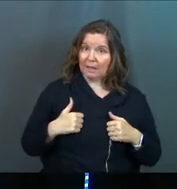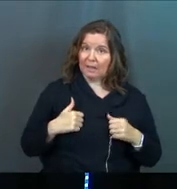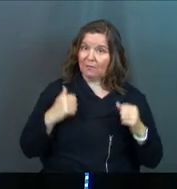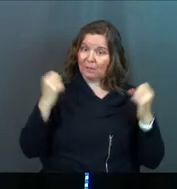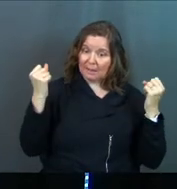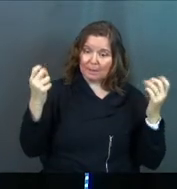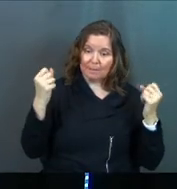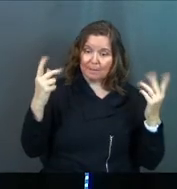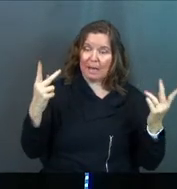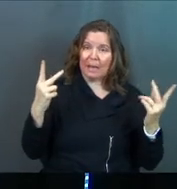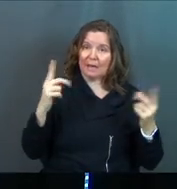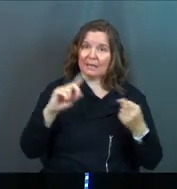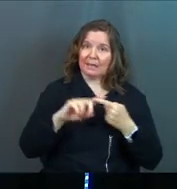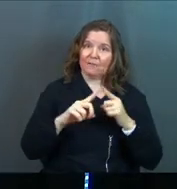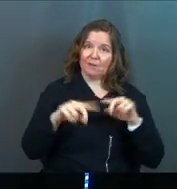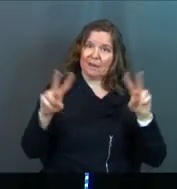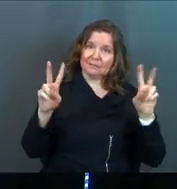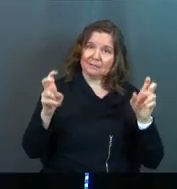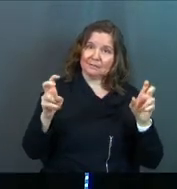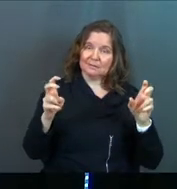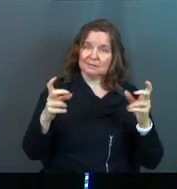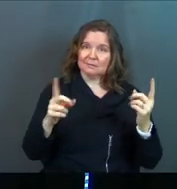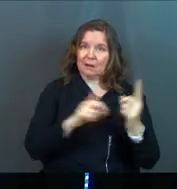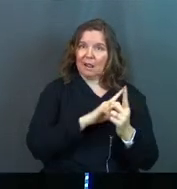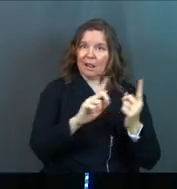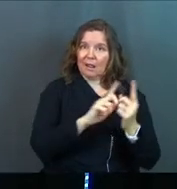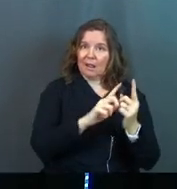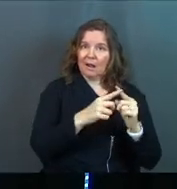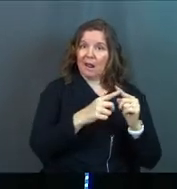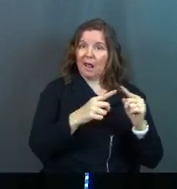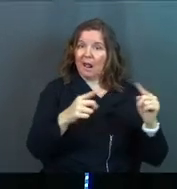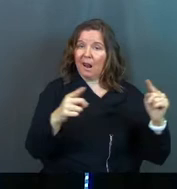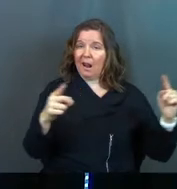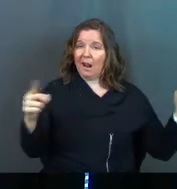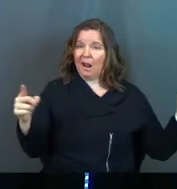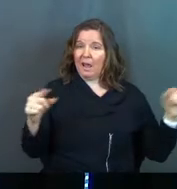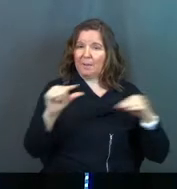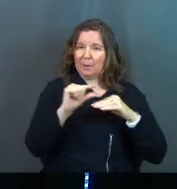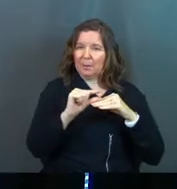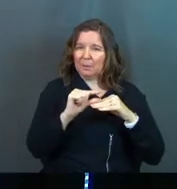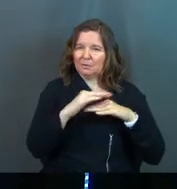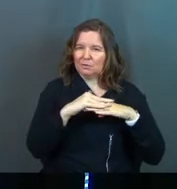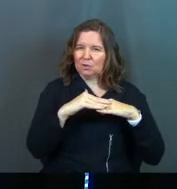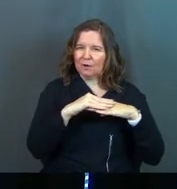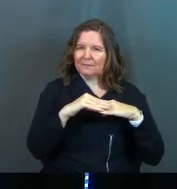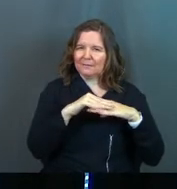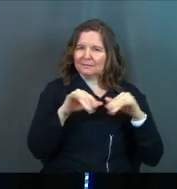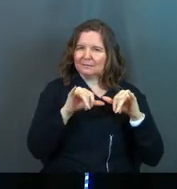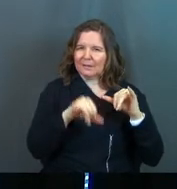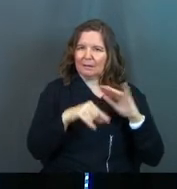with many companions mile wide and an inch deep of relationships.